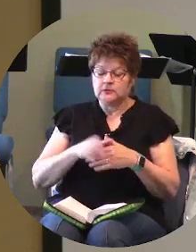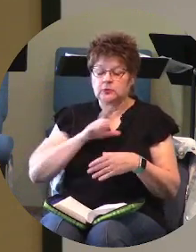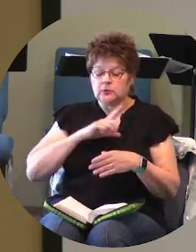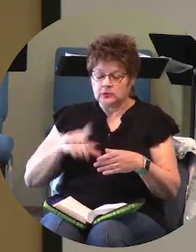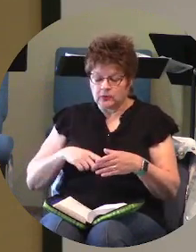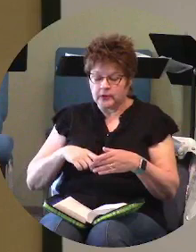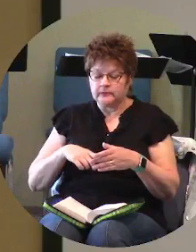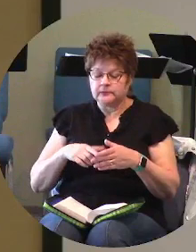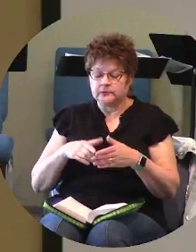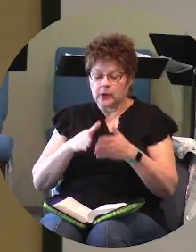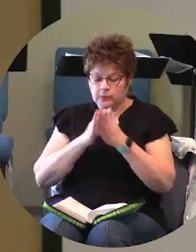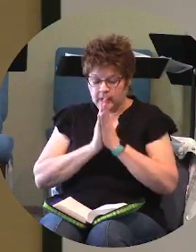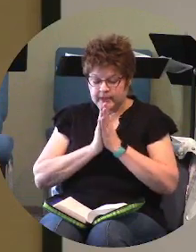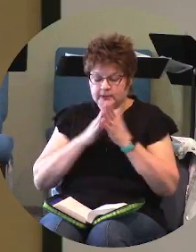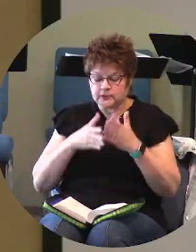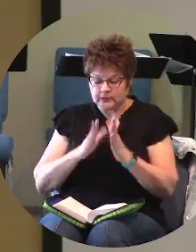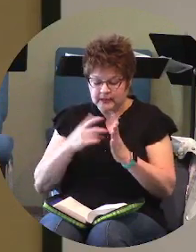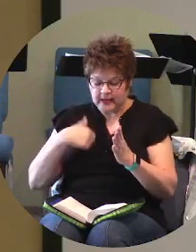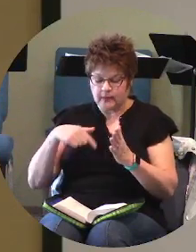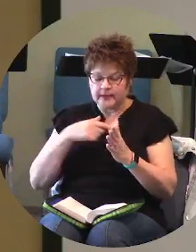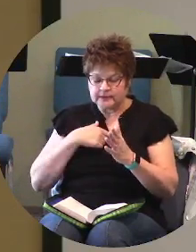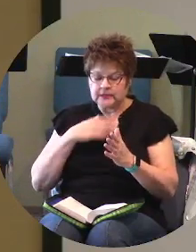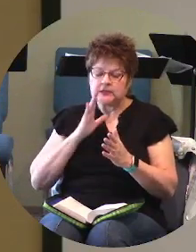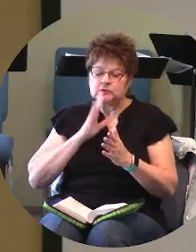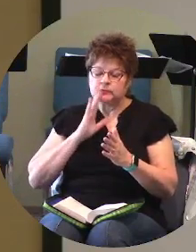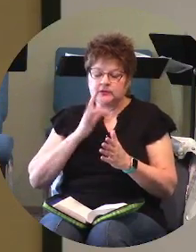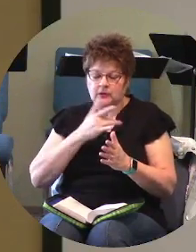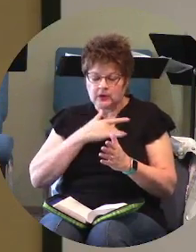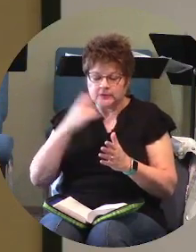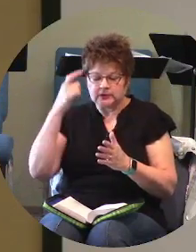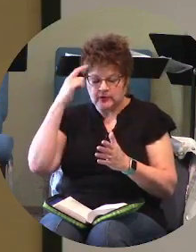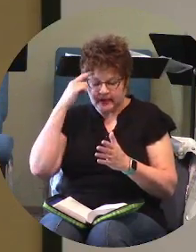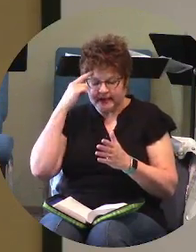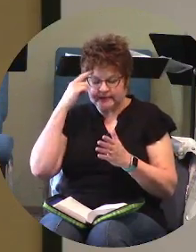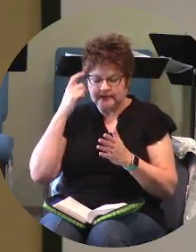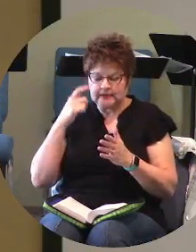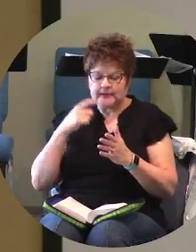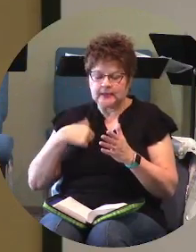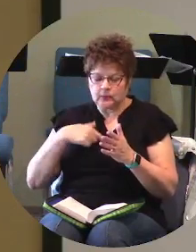hearts and minds this morning that that we would pay attention we pay attention to you